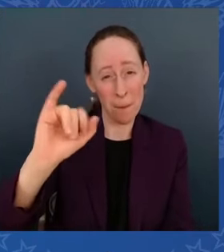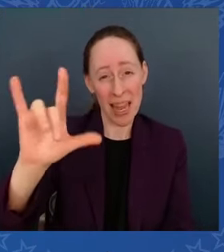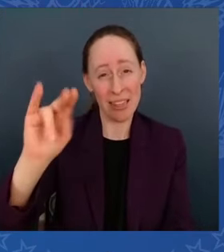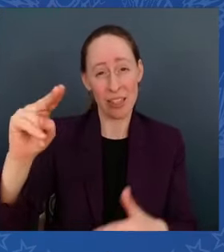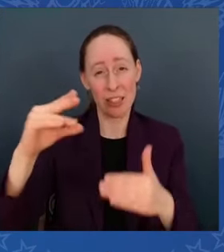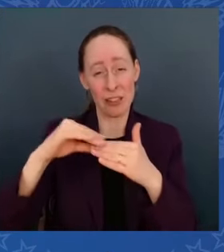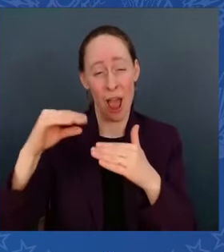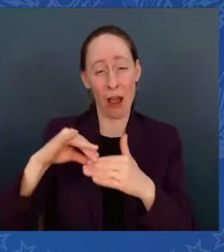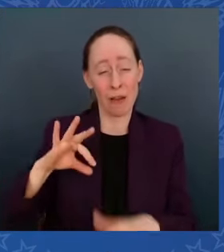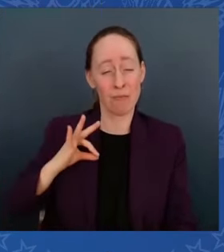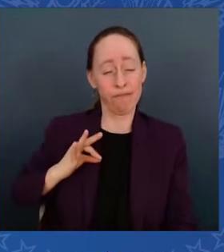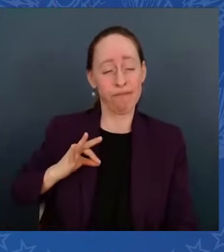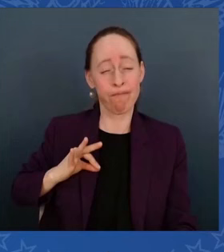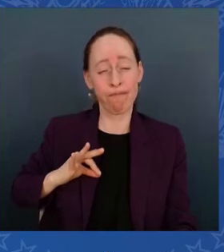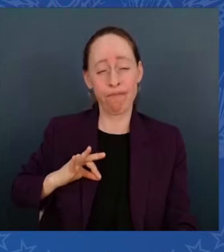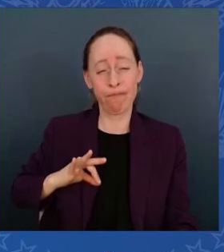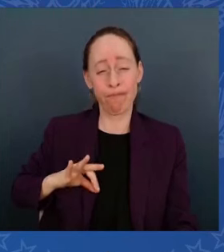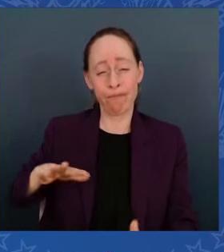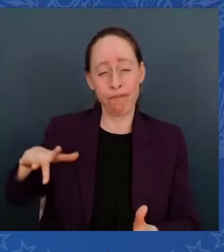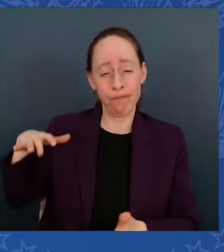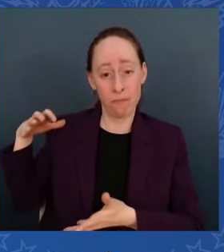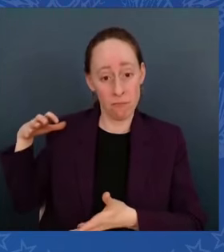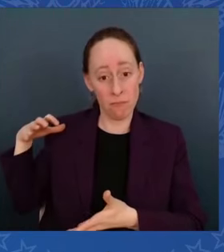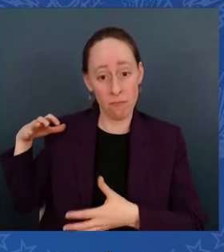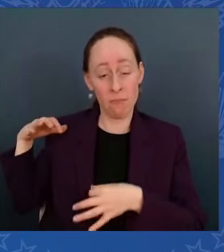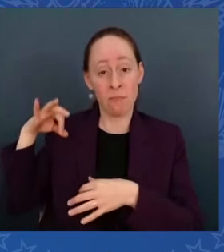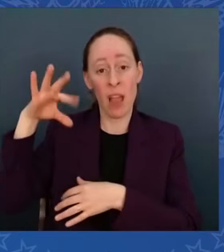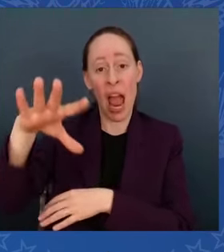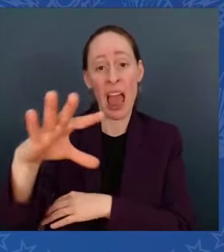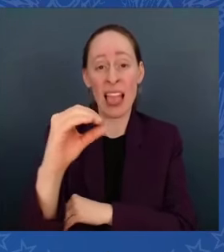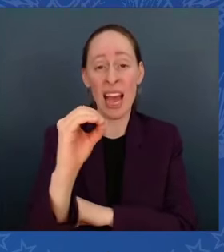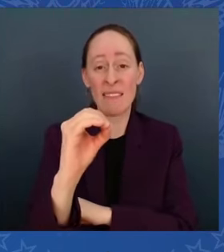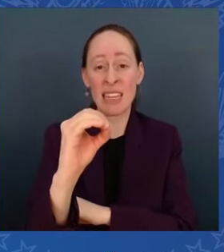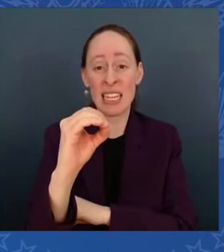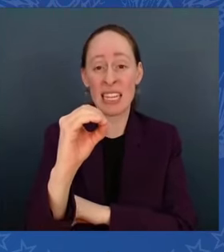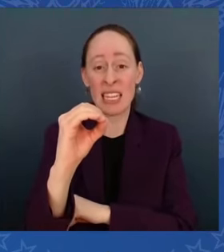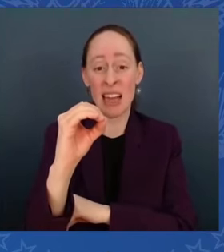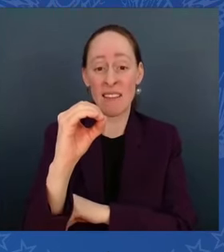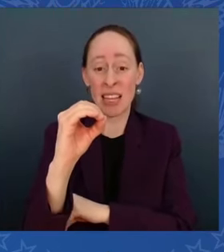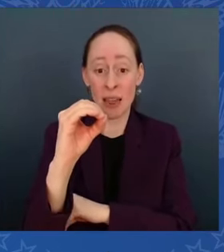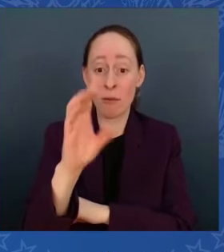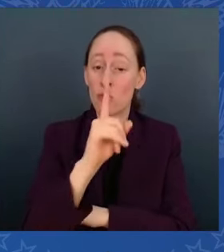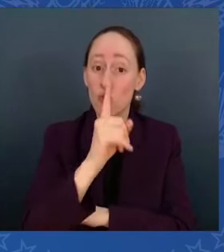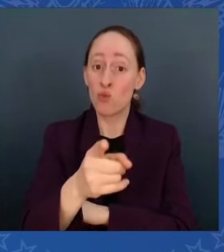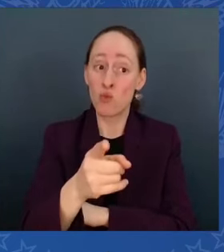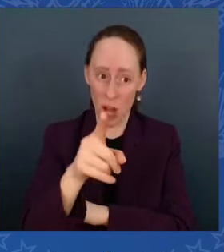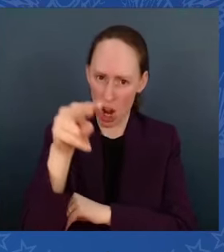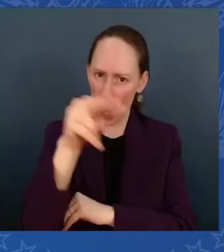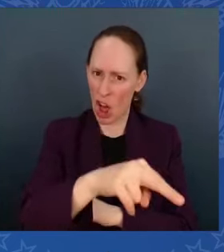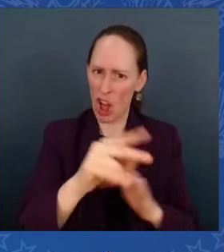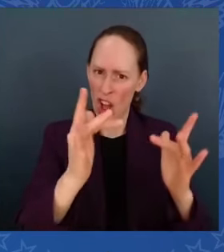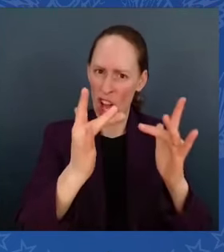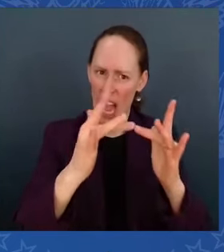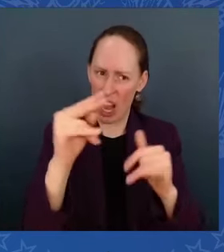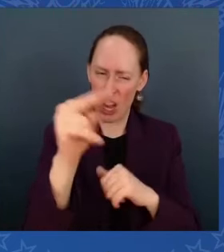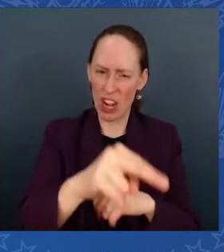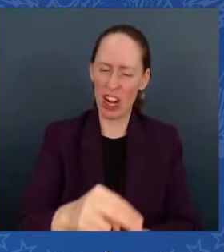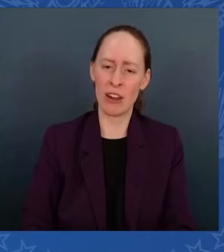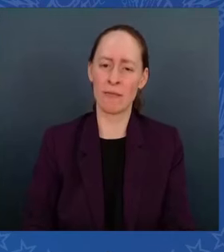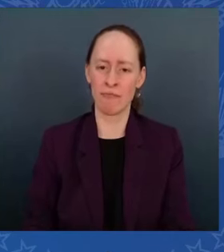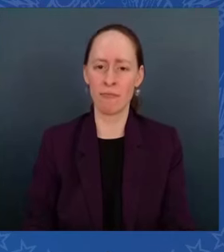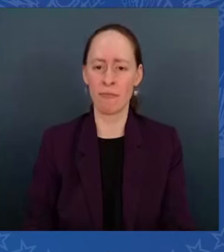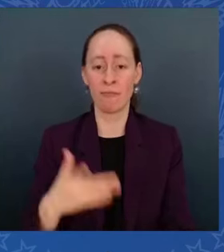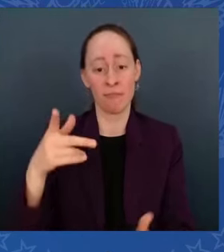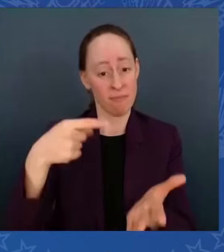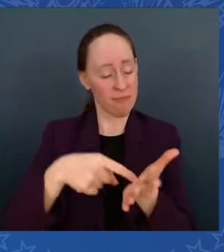making this up. As I said, look it up. But here's the deal. Didn't pay a single — but I just was